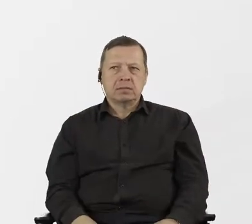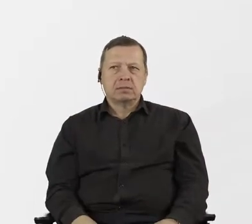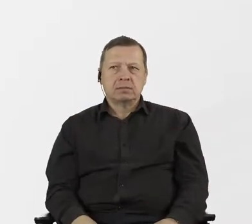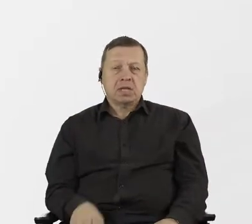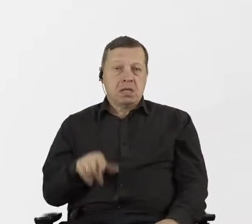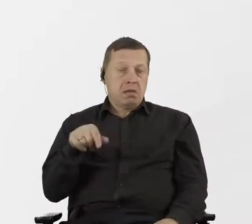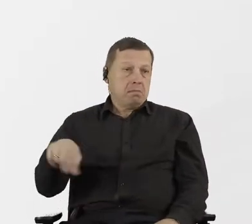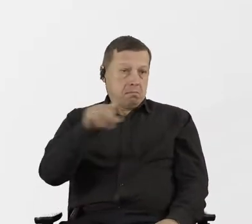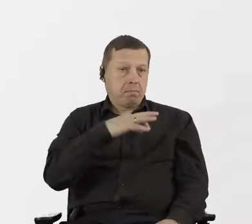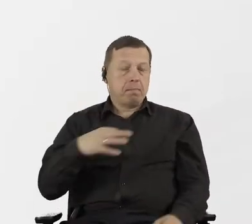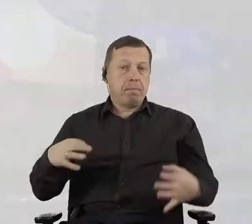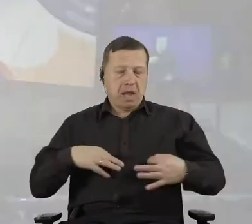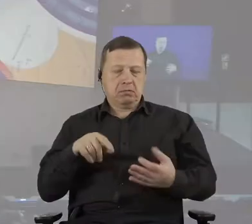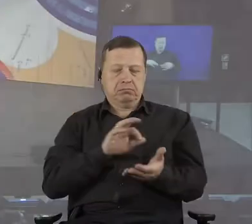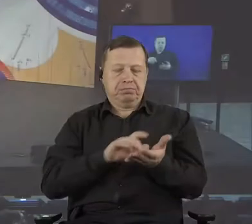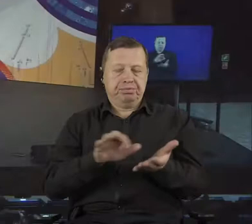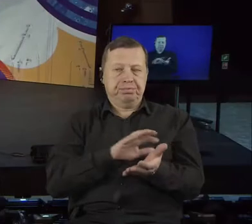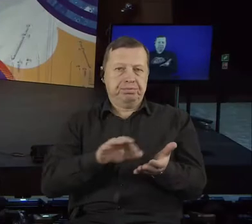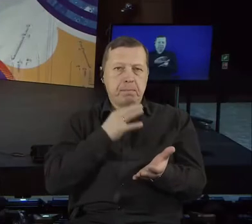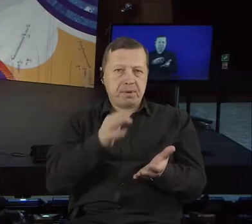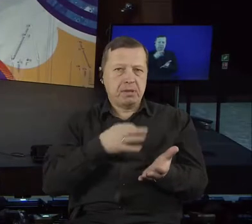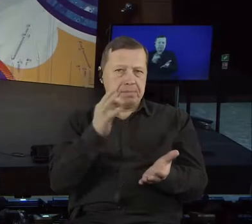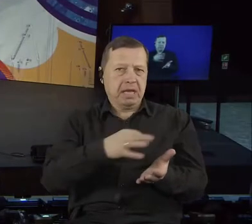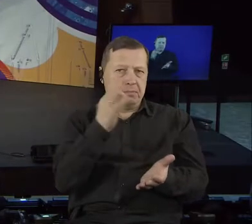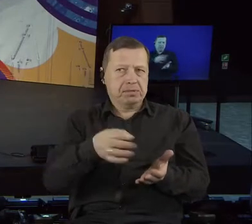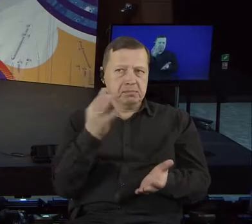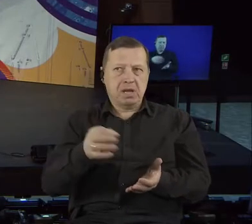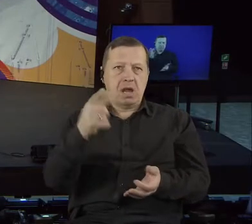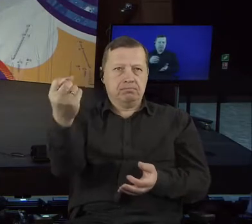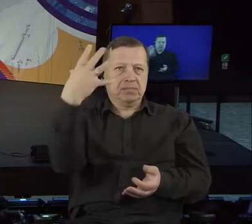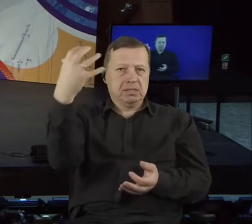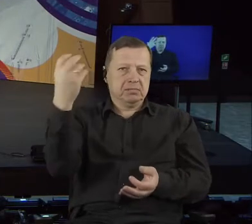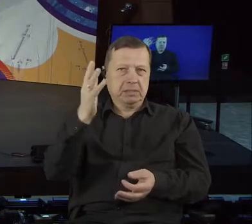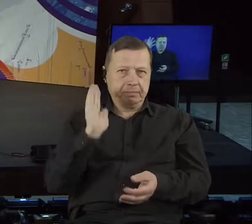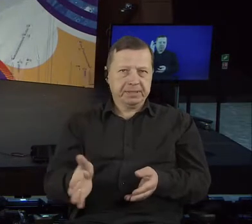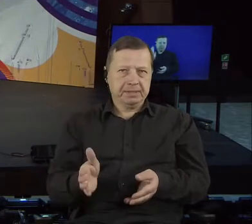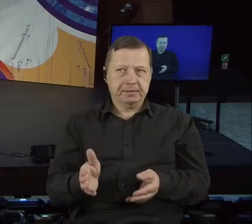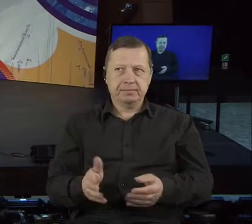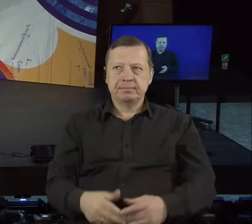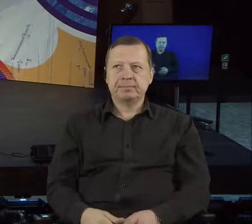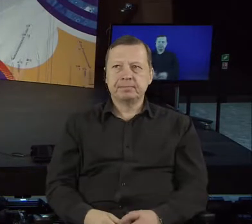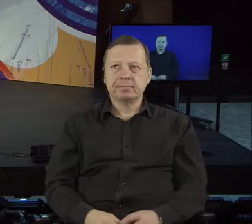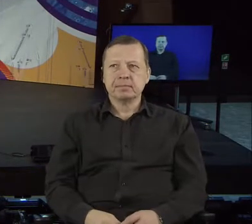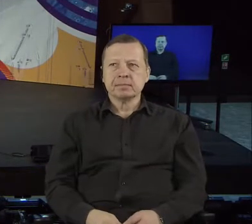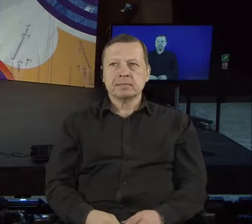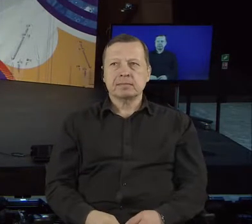We will be seeing all of them over here. So make them questions.